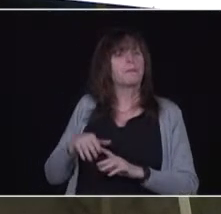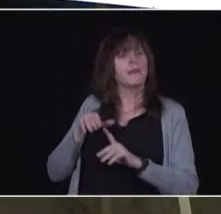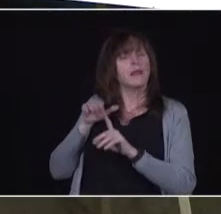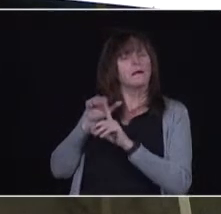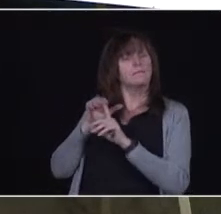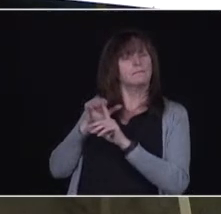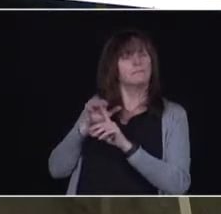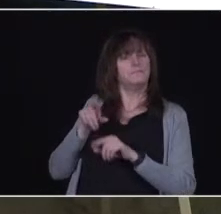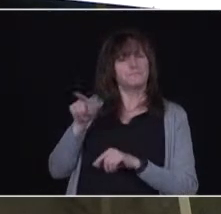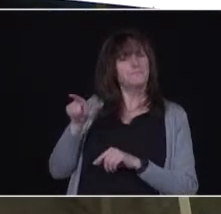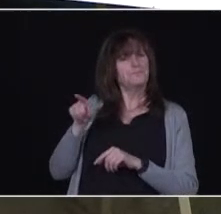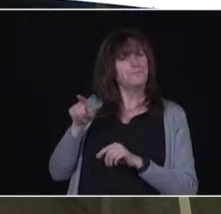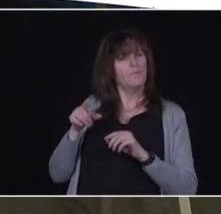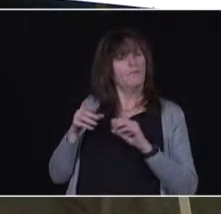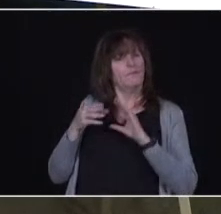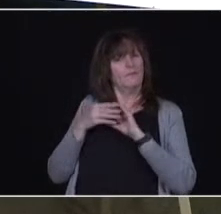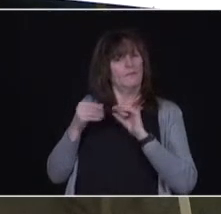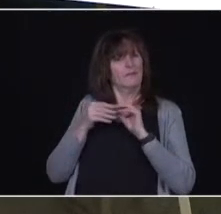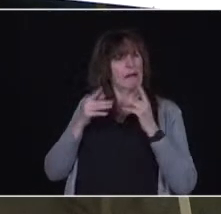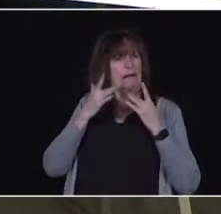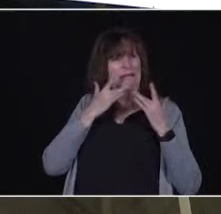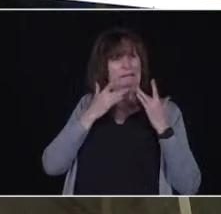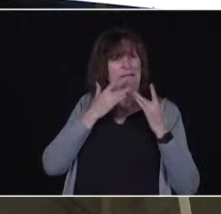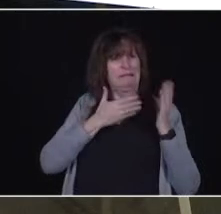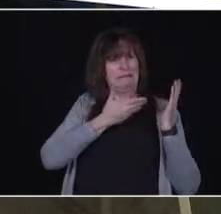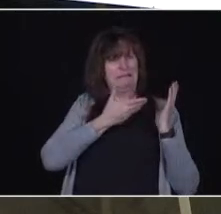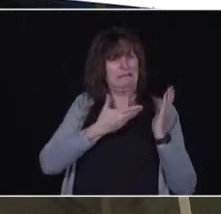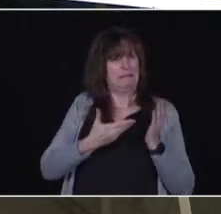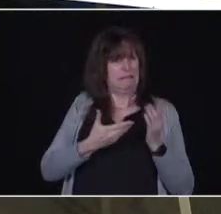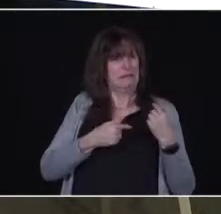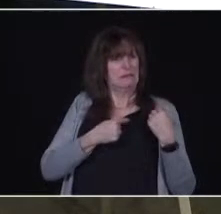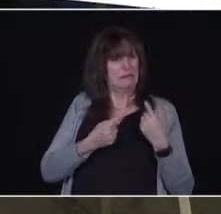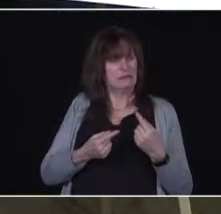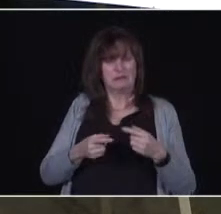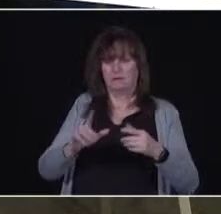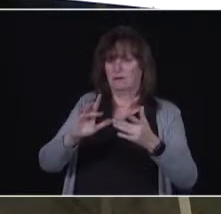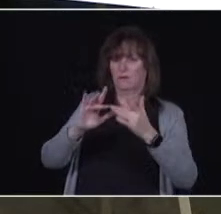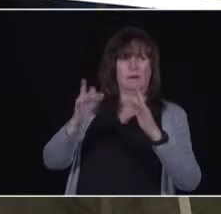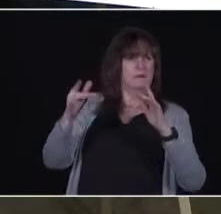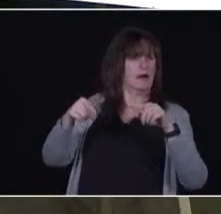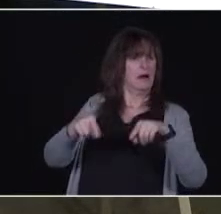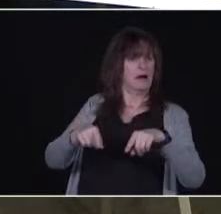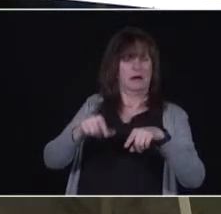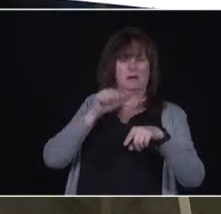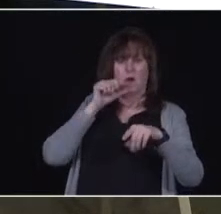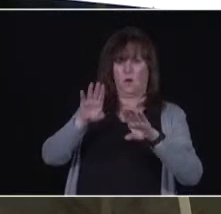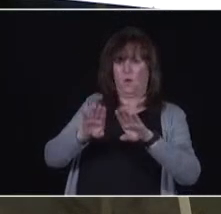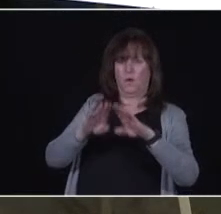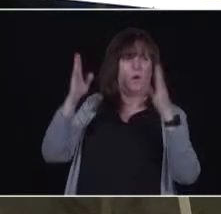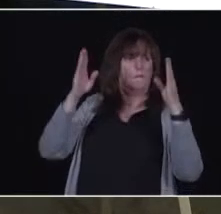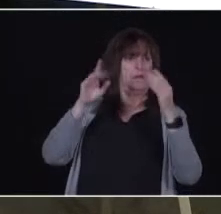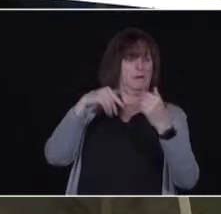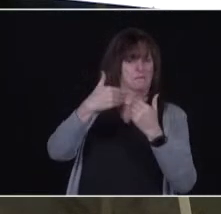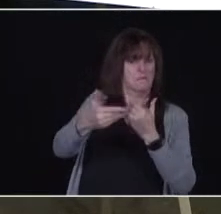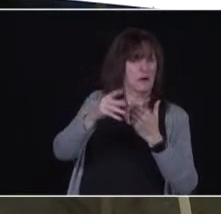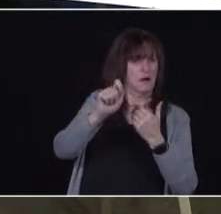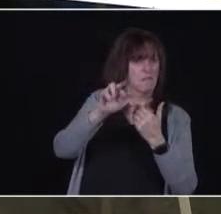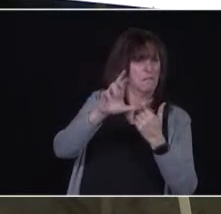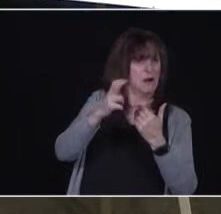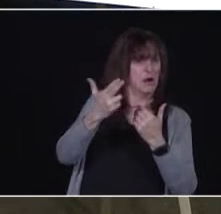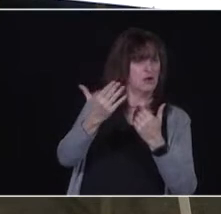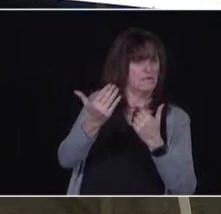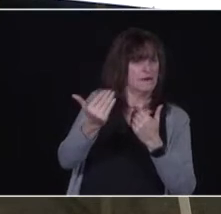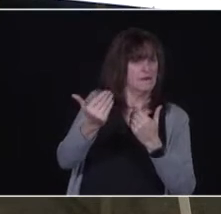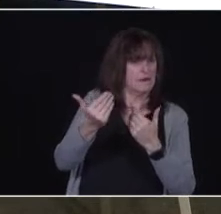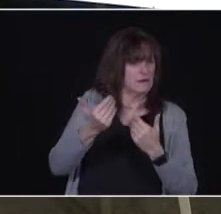online booking portal is not being launched until March the 15th and that you're furiously working on